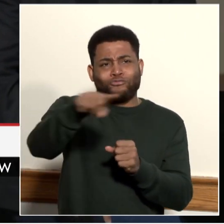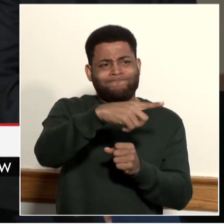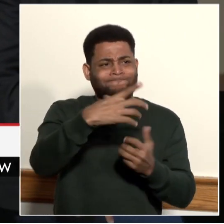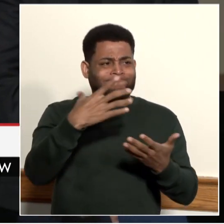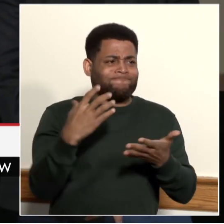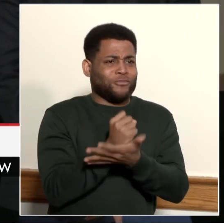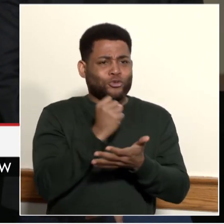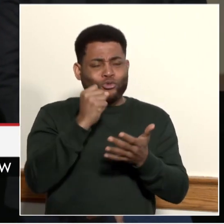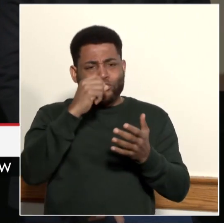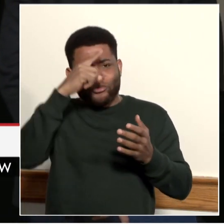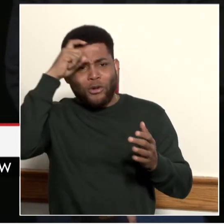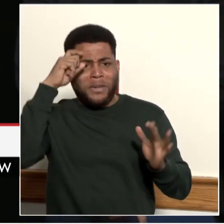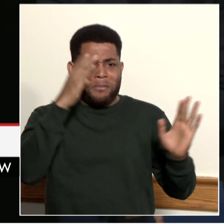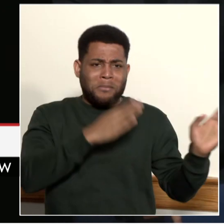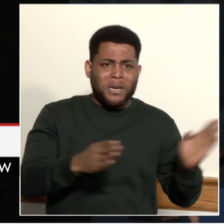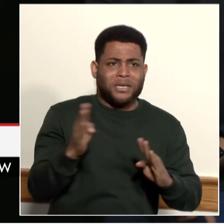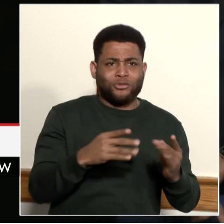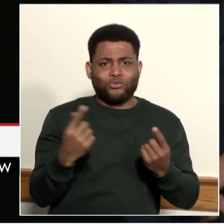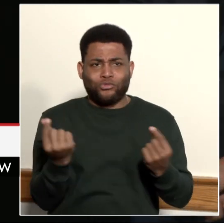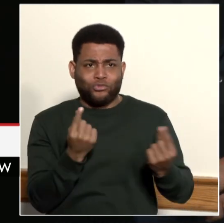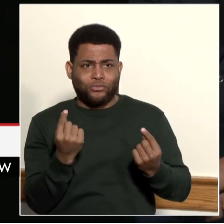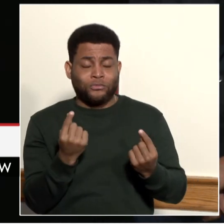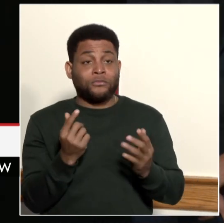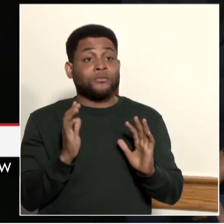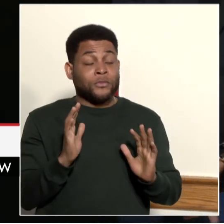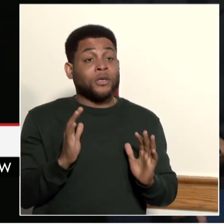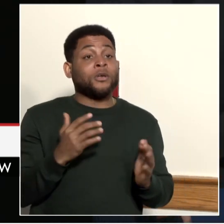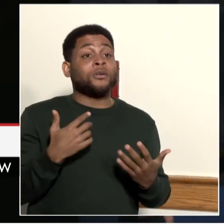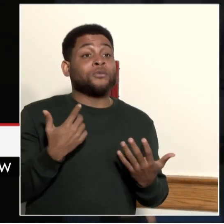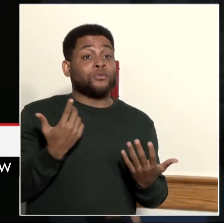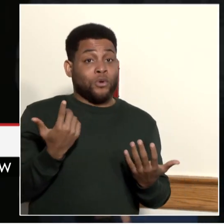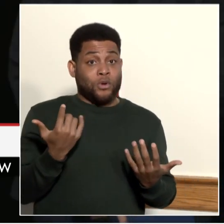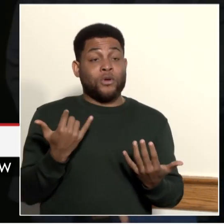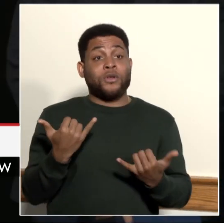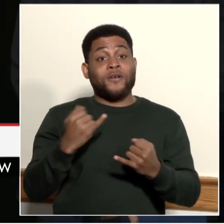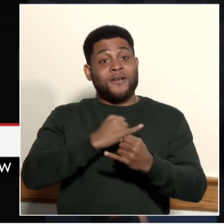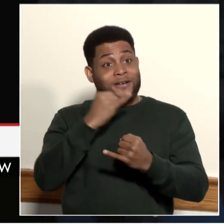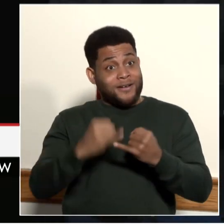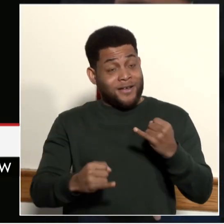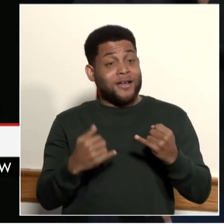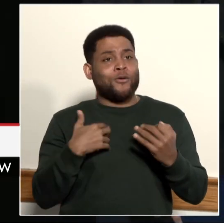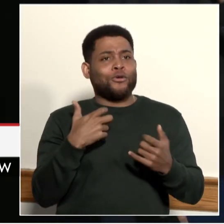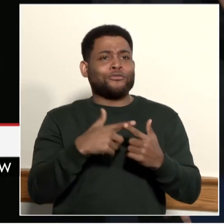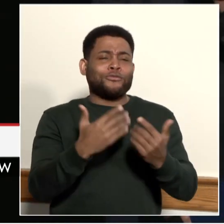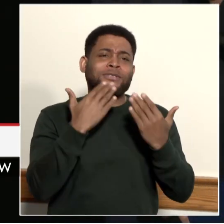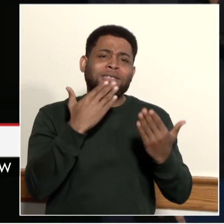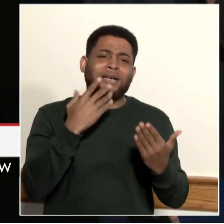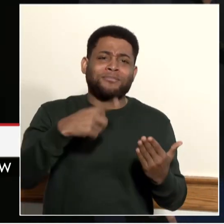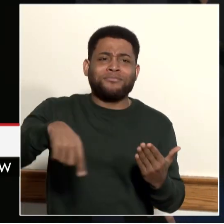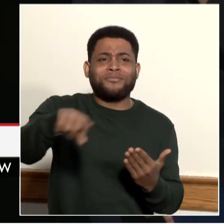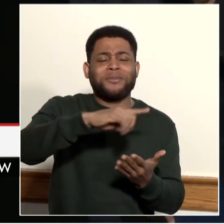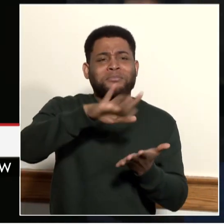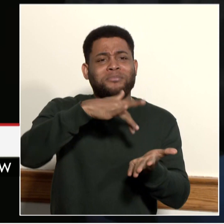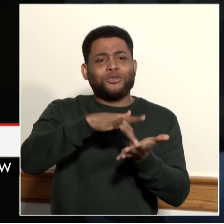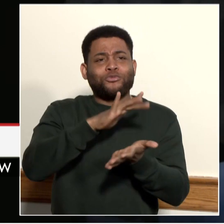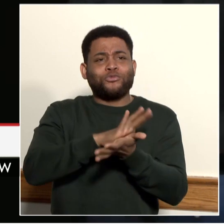Wells High School Prep Program for doing an amazing job to support our students and families.